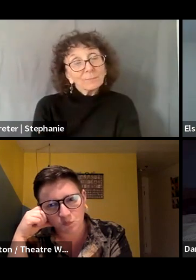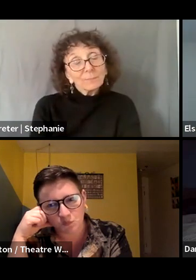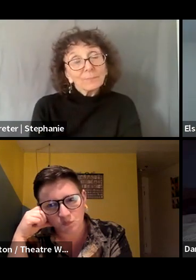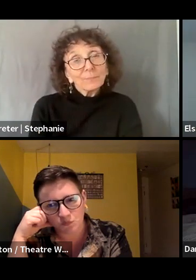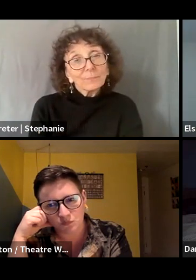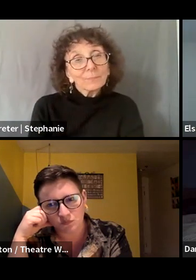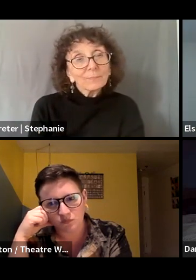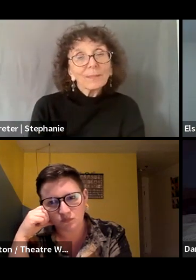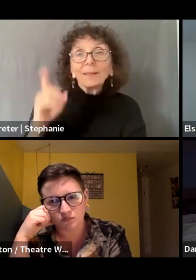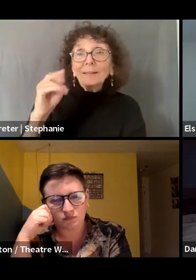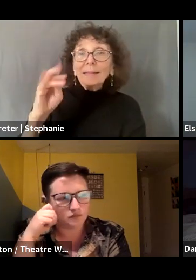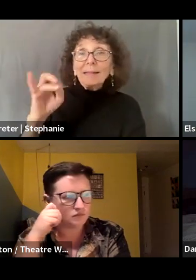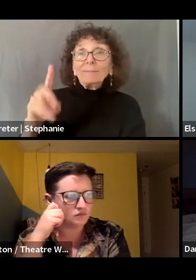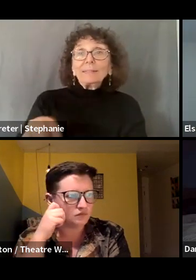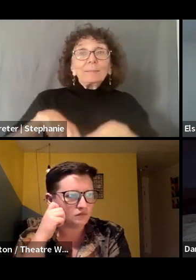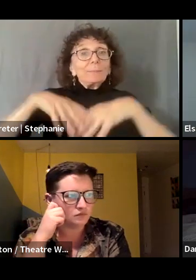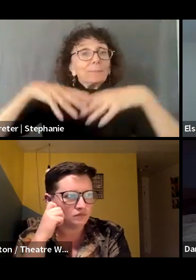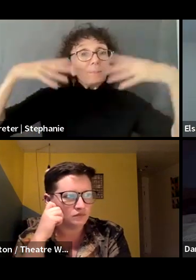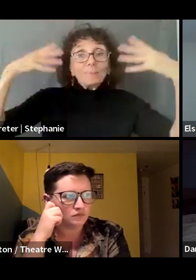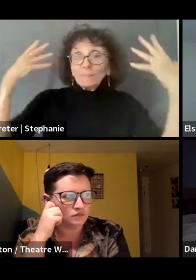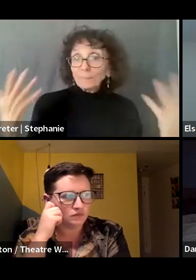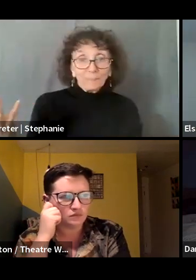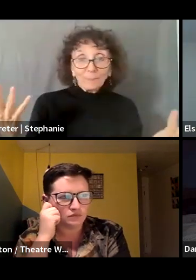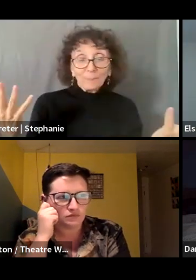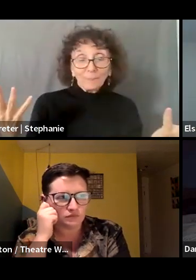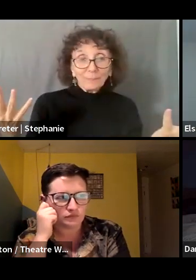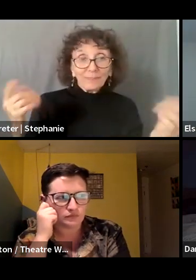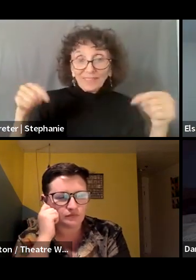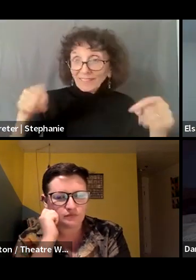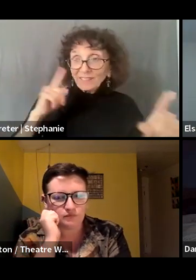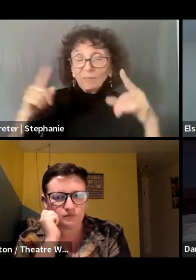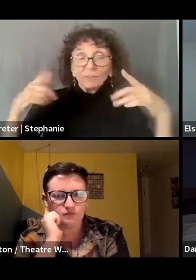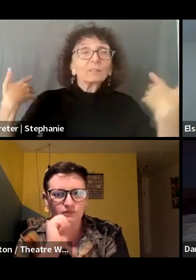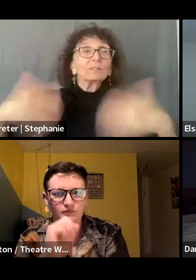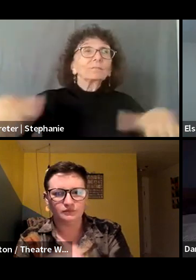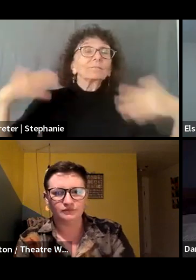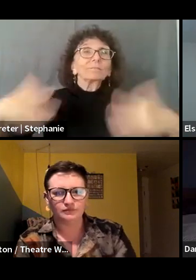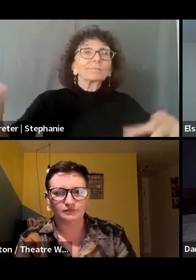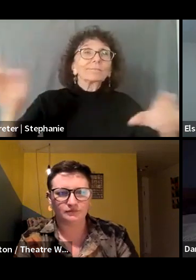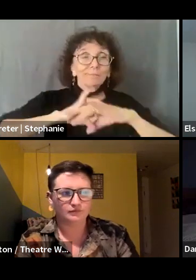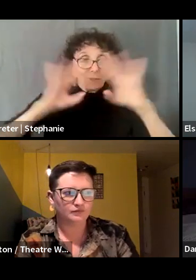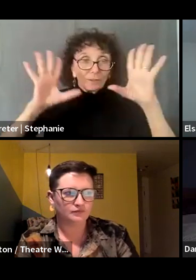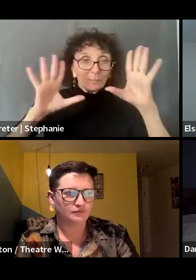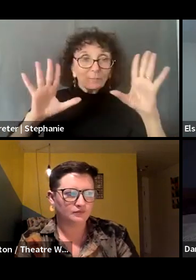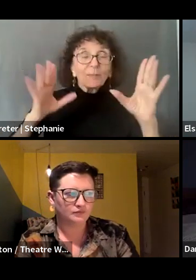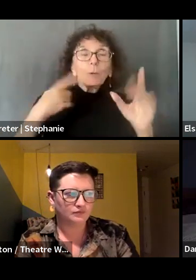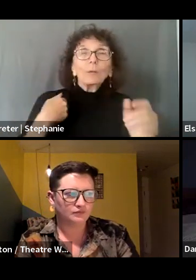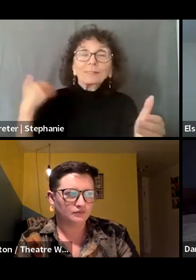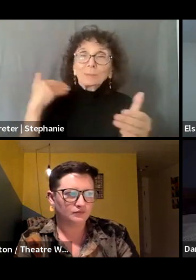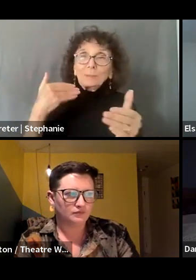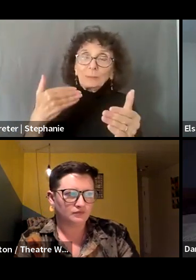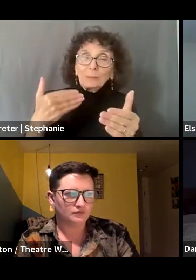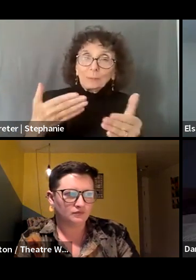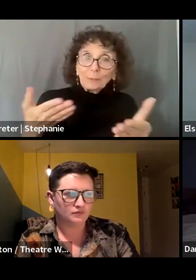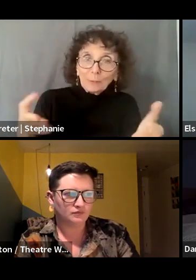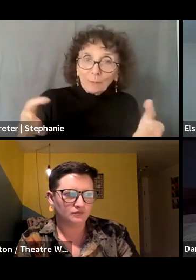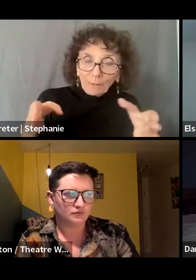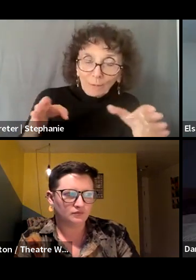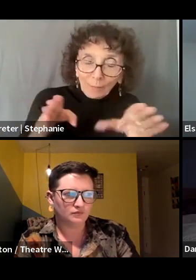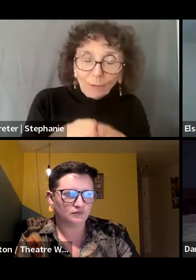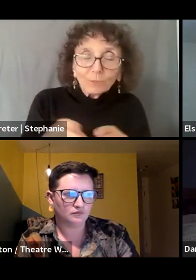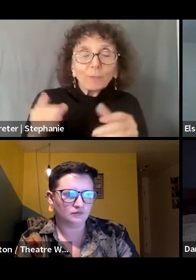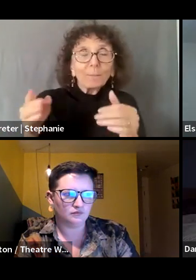All right. So this has been an incredible conversation. And as we begin to close it, I want to just ask, um,